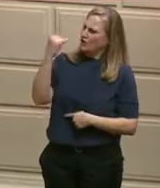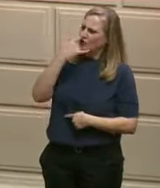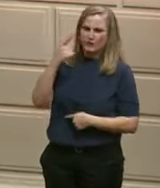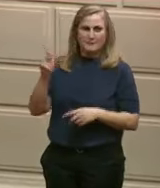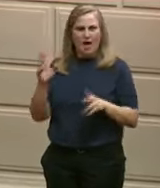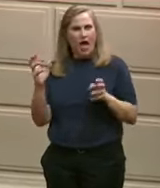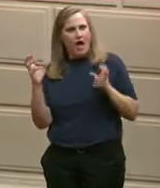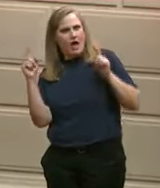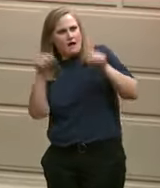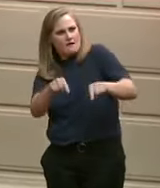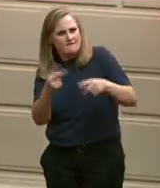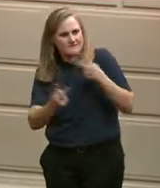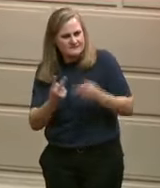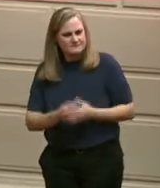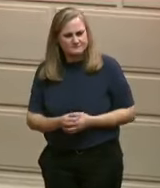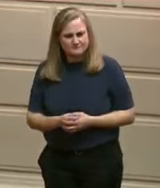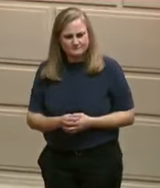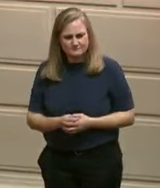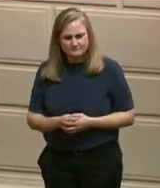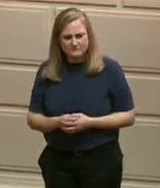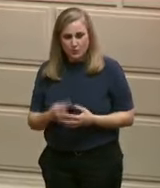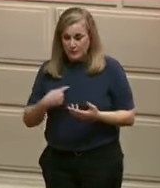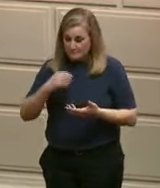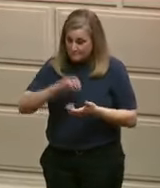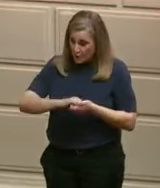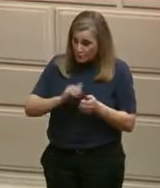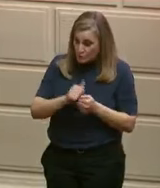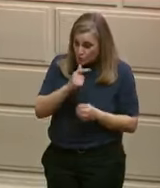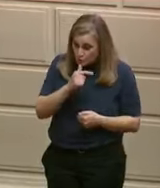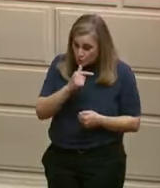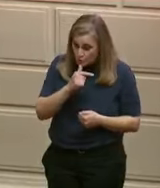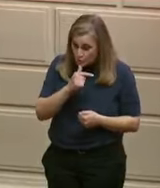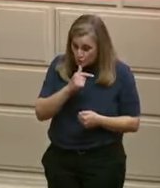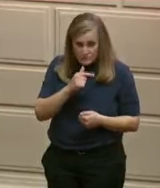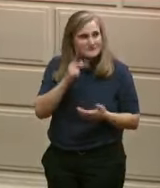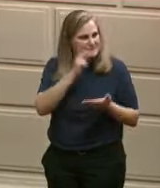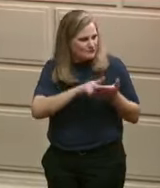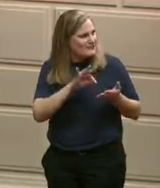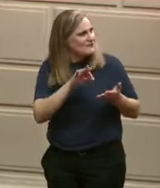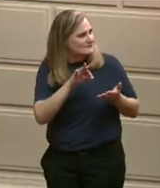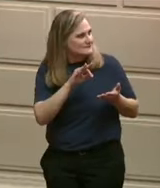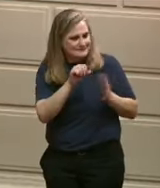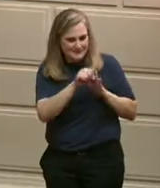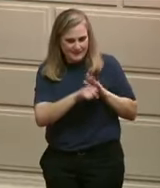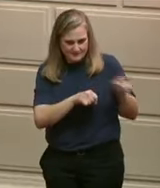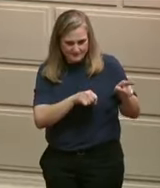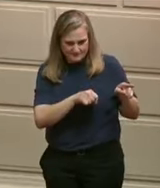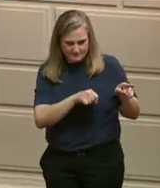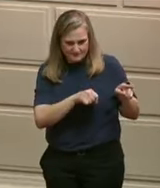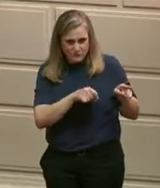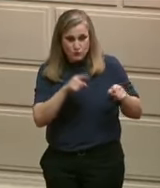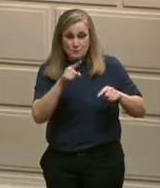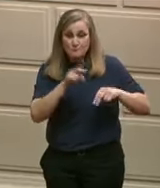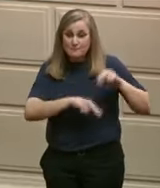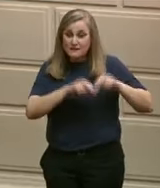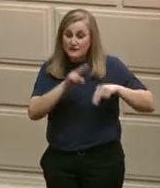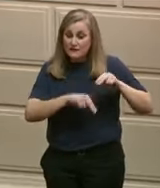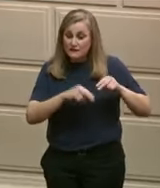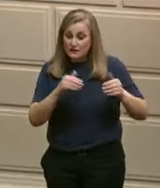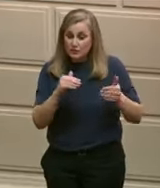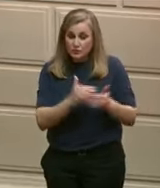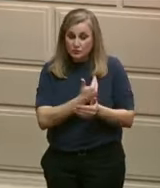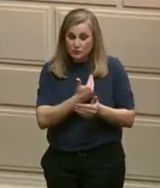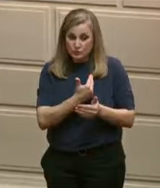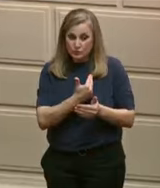In partnership with Secretary of State Greg Omori, let's build a new state archive and history center, a place to display